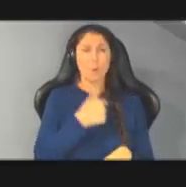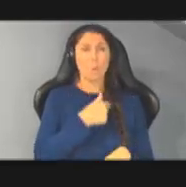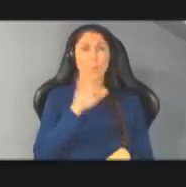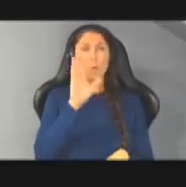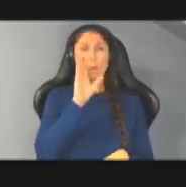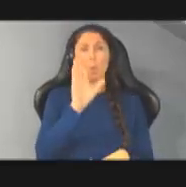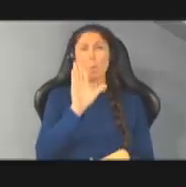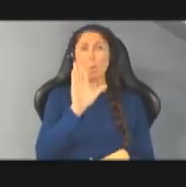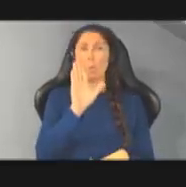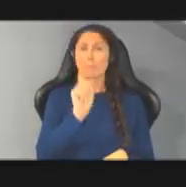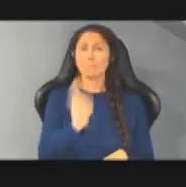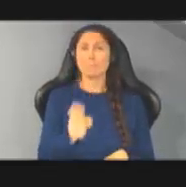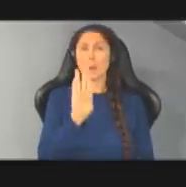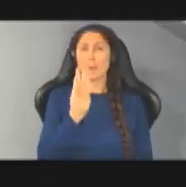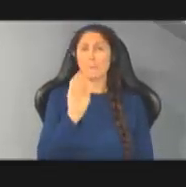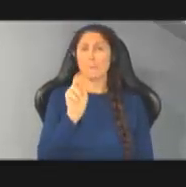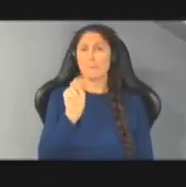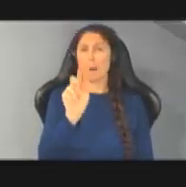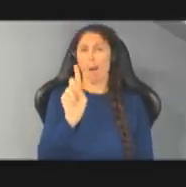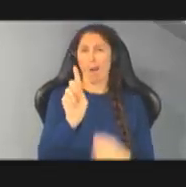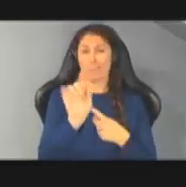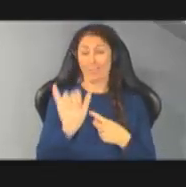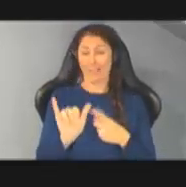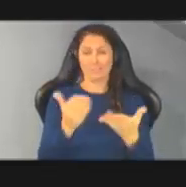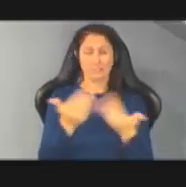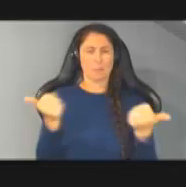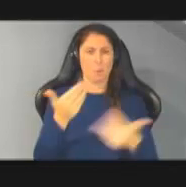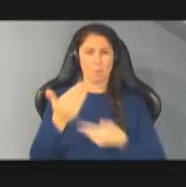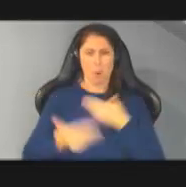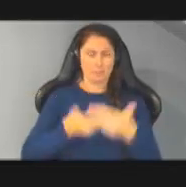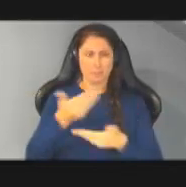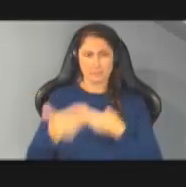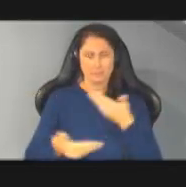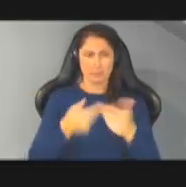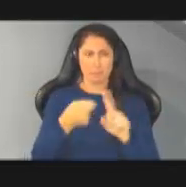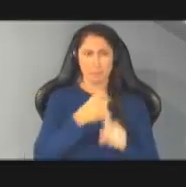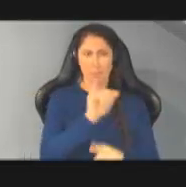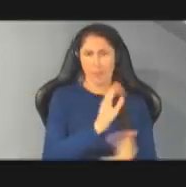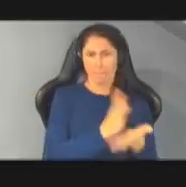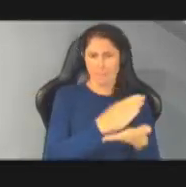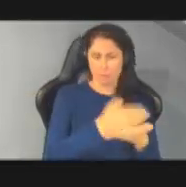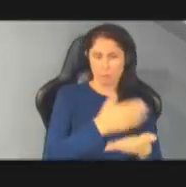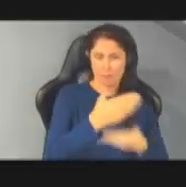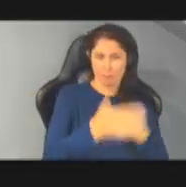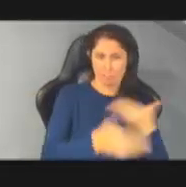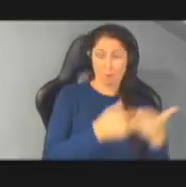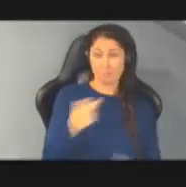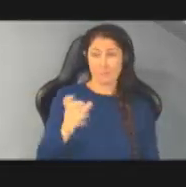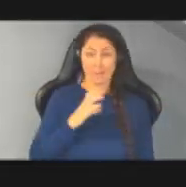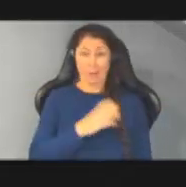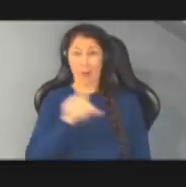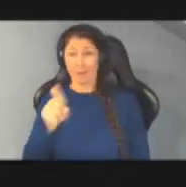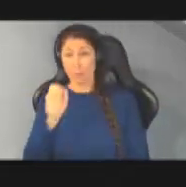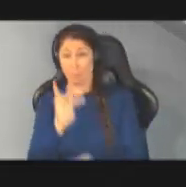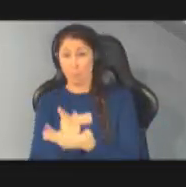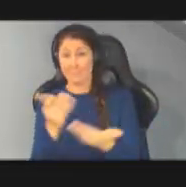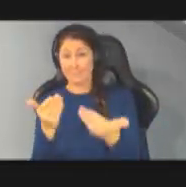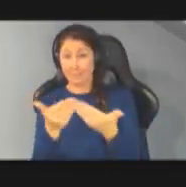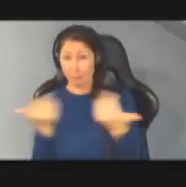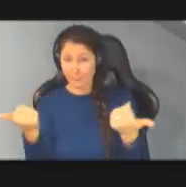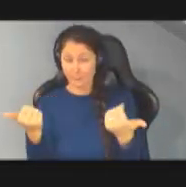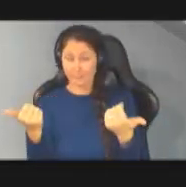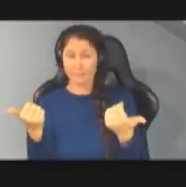uh and that's going to be a separate process from the account from the budgeting process council will have to approve separate um